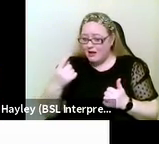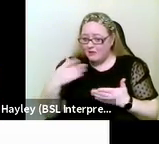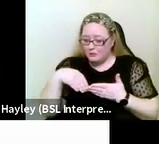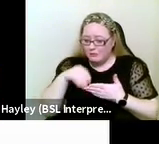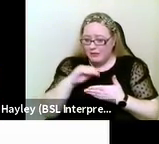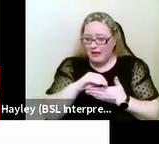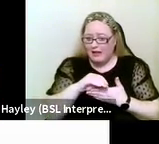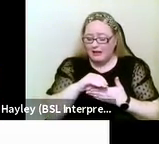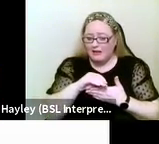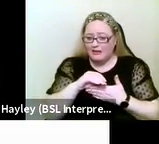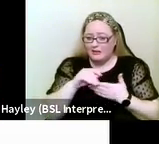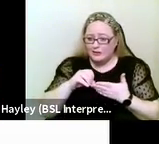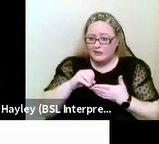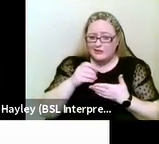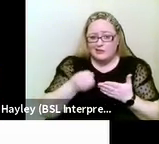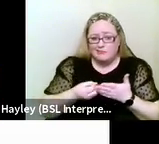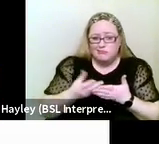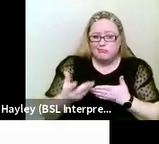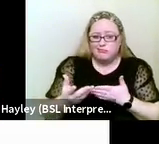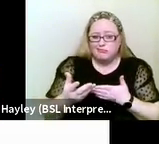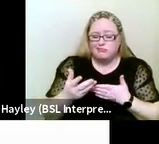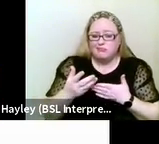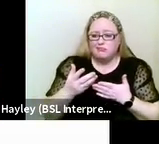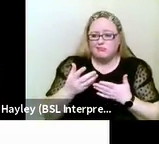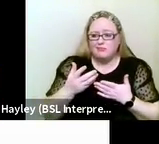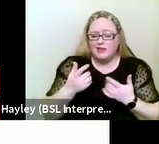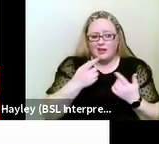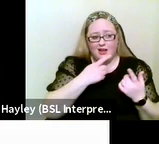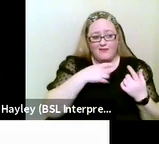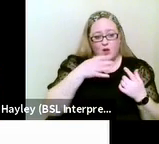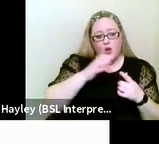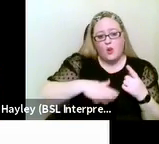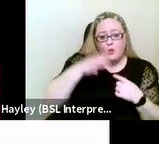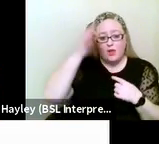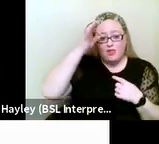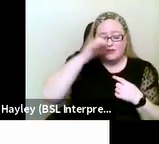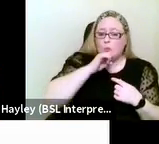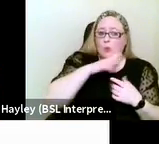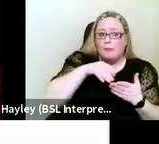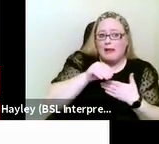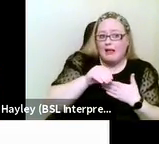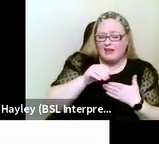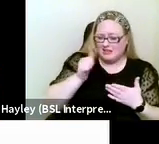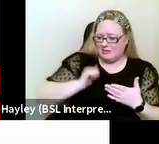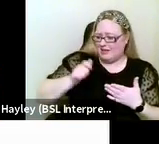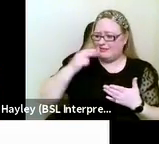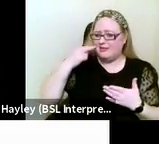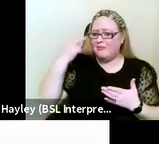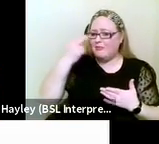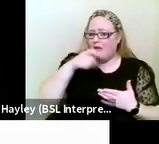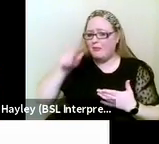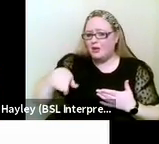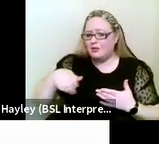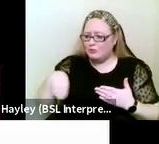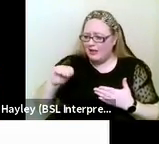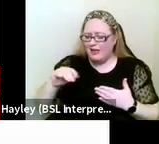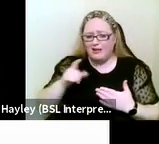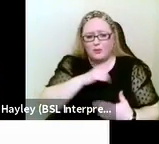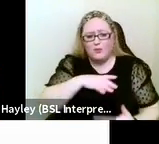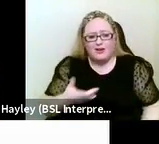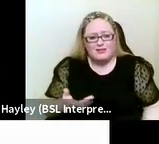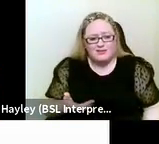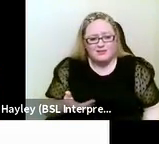as a local authority ourselves. And so we make arguments for that. But I think this one in blue is absolutely